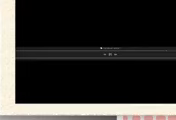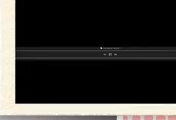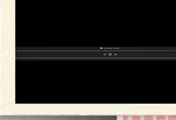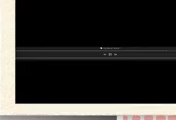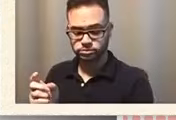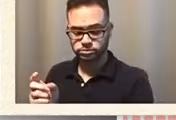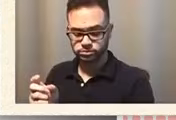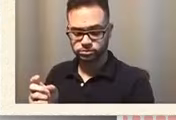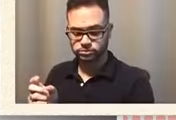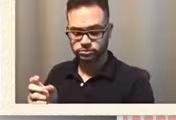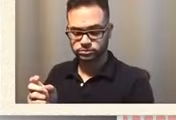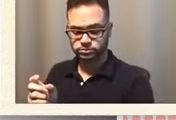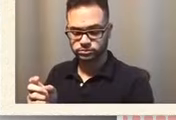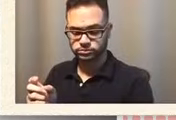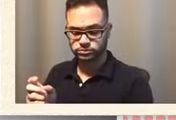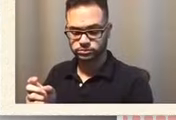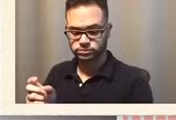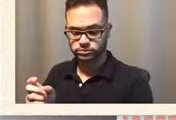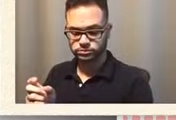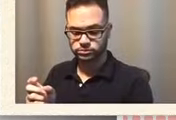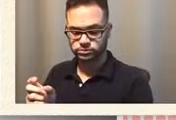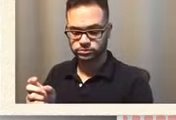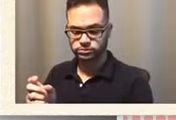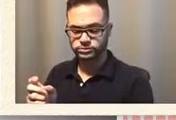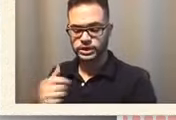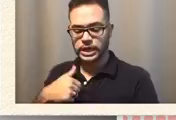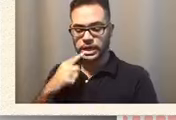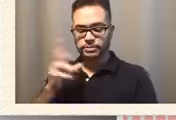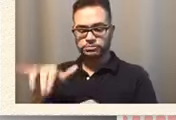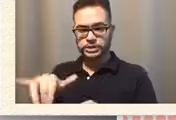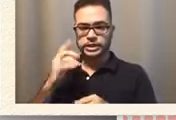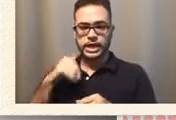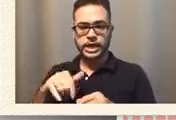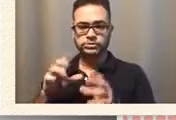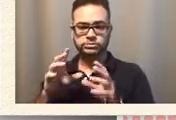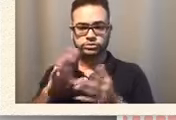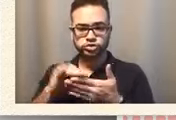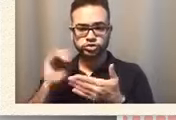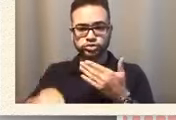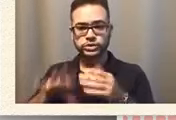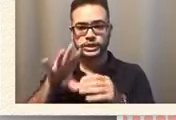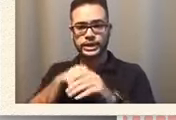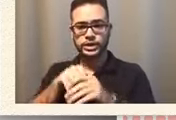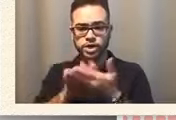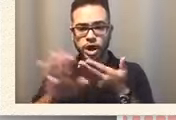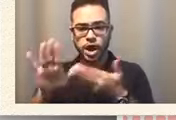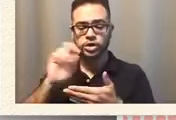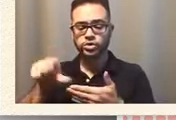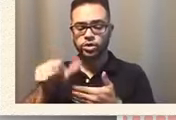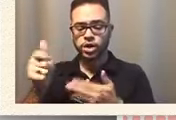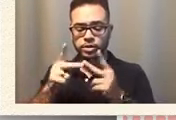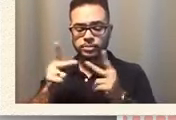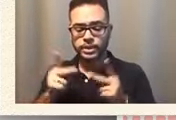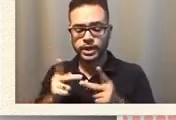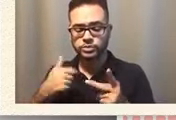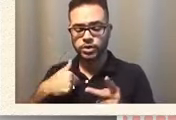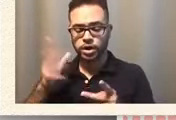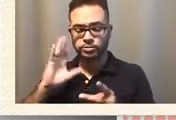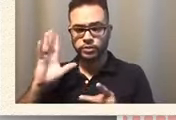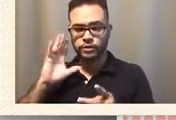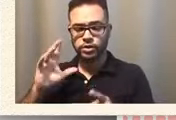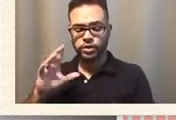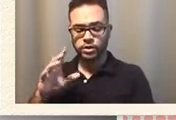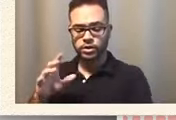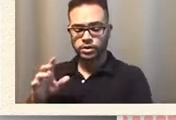always i am i i have been that student in college or anywhere where i'm like okay so i got a b why